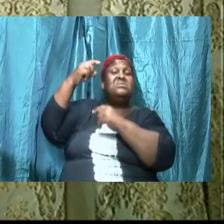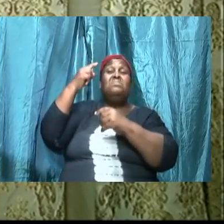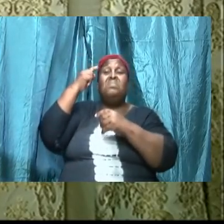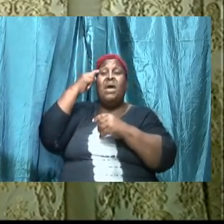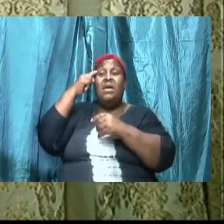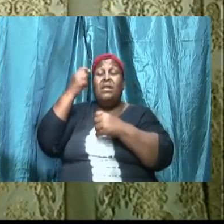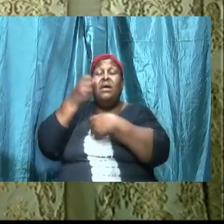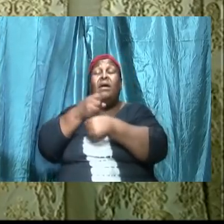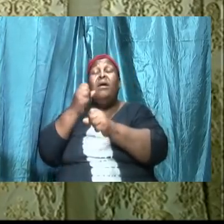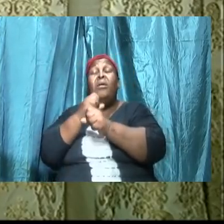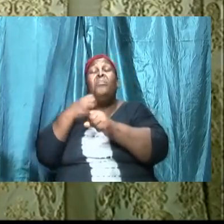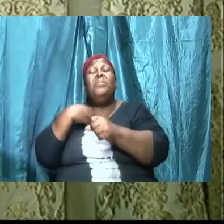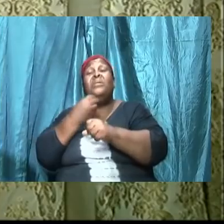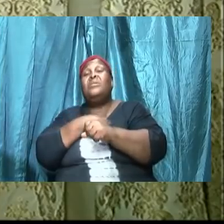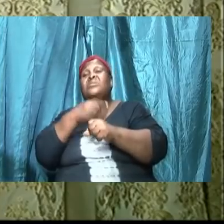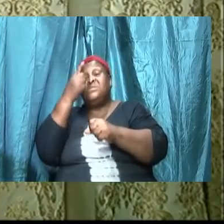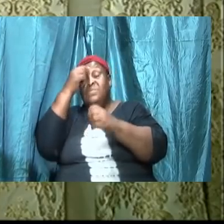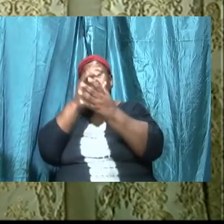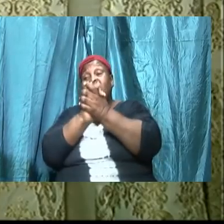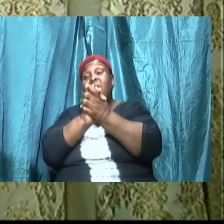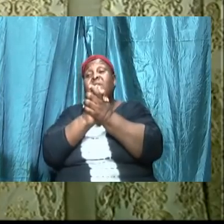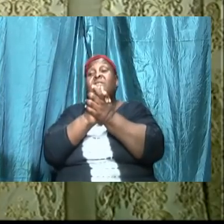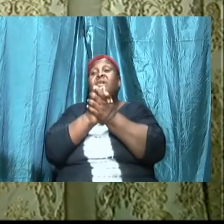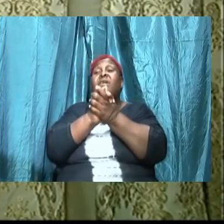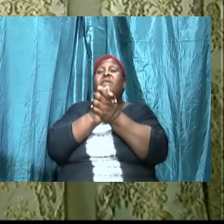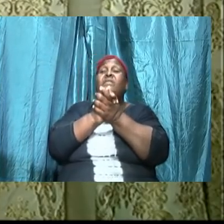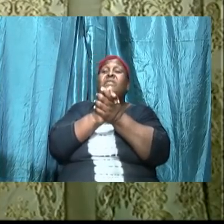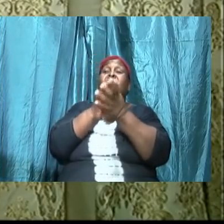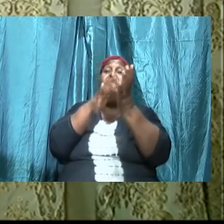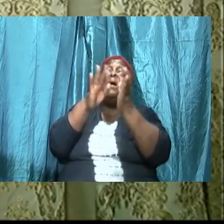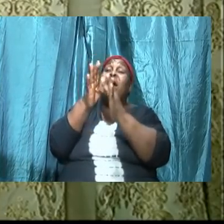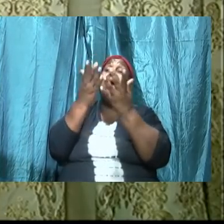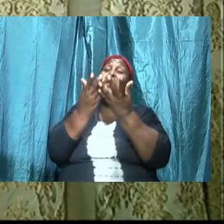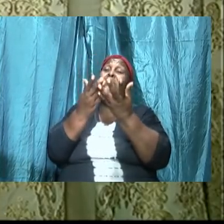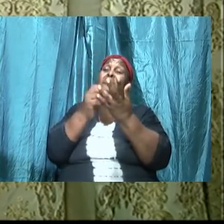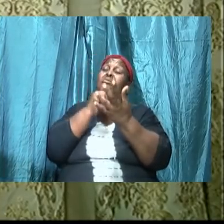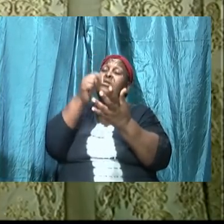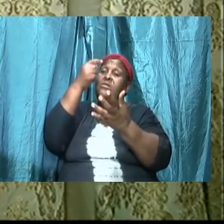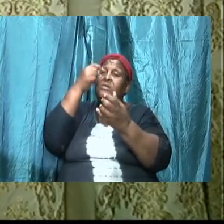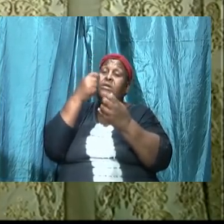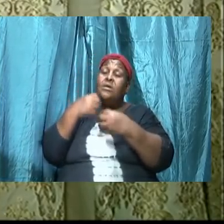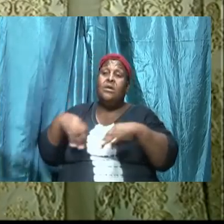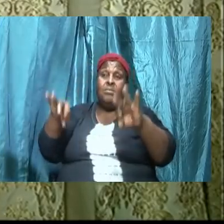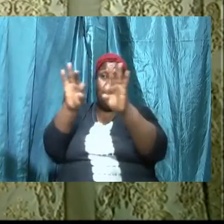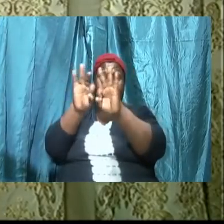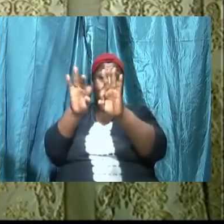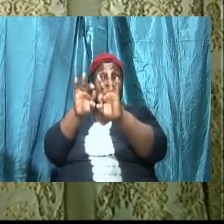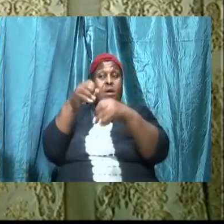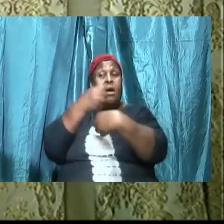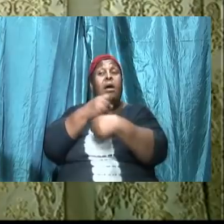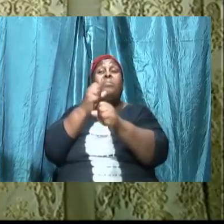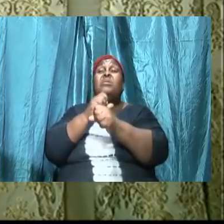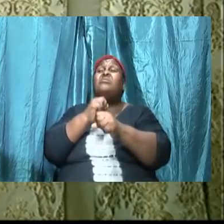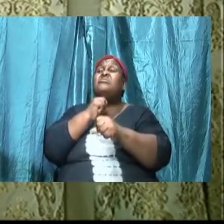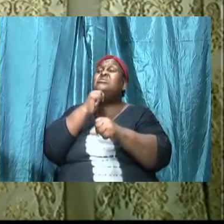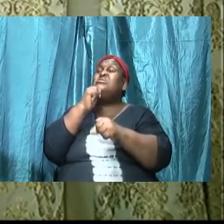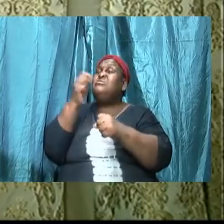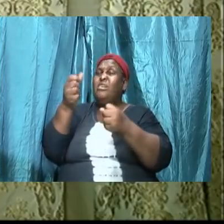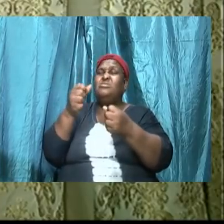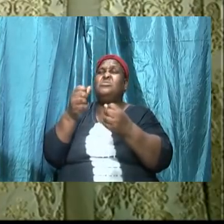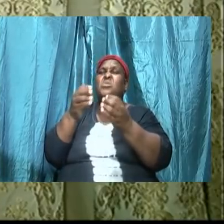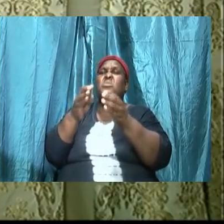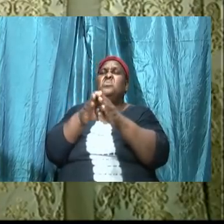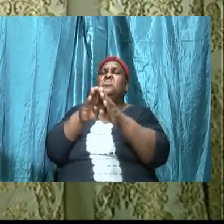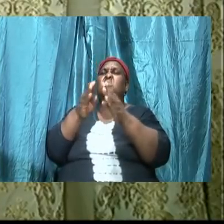believe that the book is not important to cause us not to open it to lull us into sleep when it is